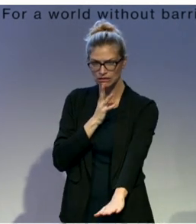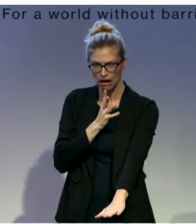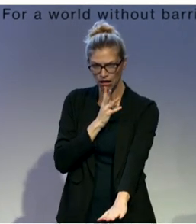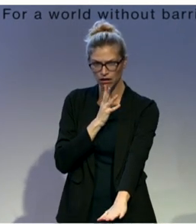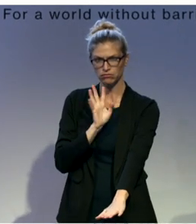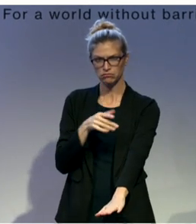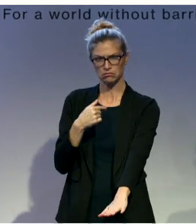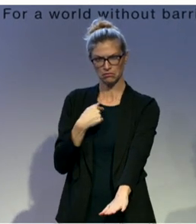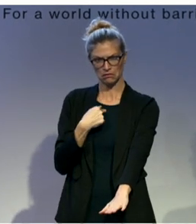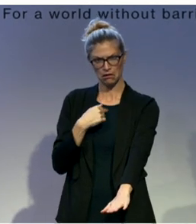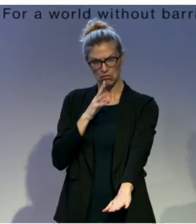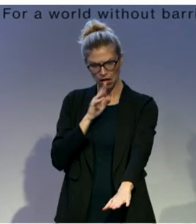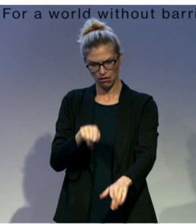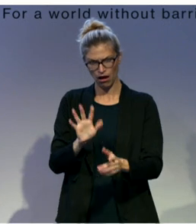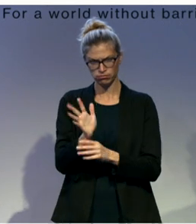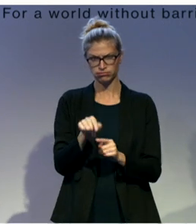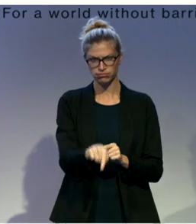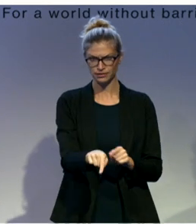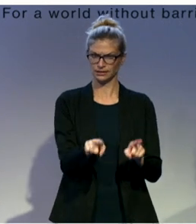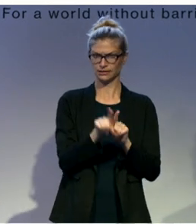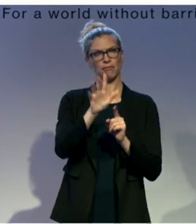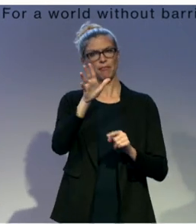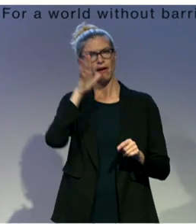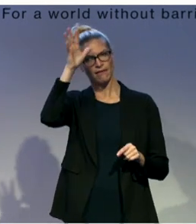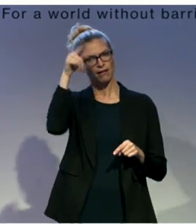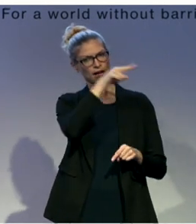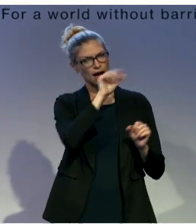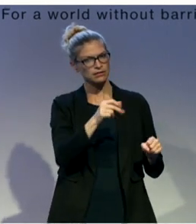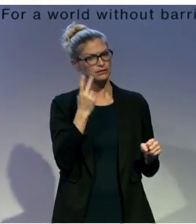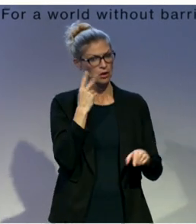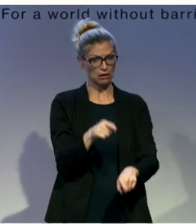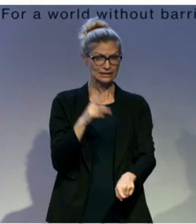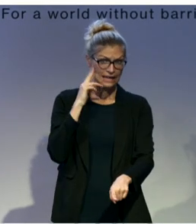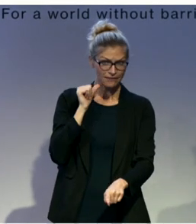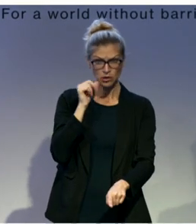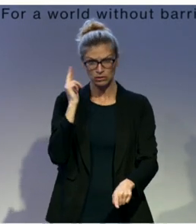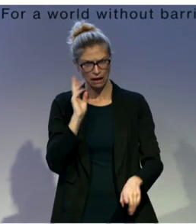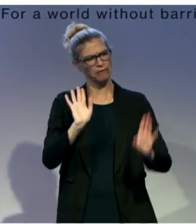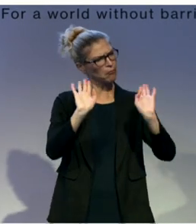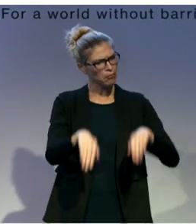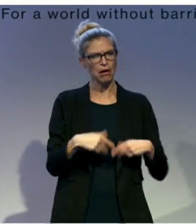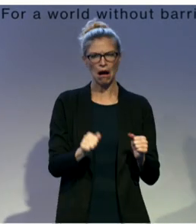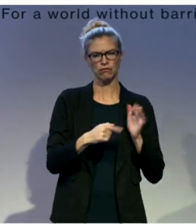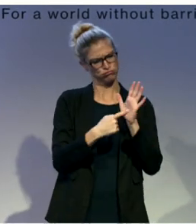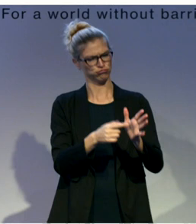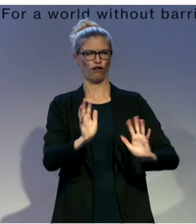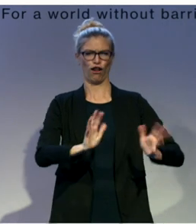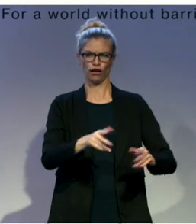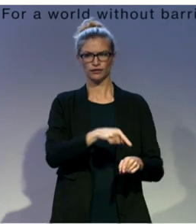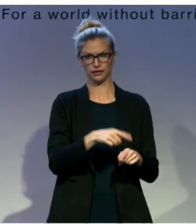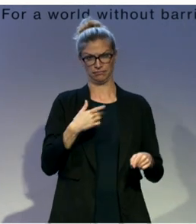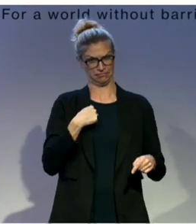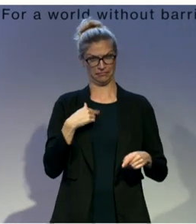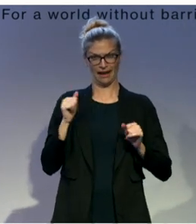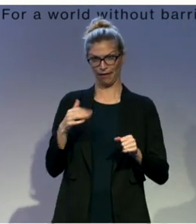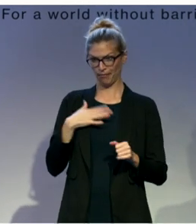well, other parents have said the same thing. So FingerTalk is really changing lives. So unfortunately